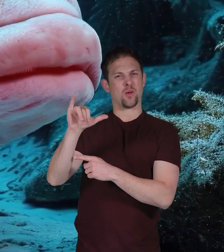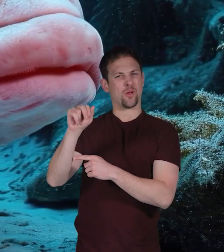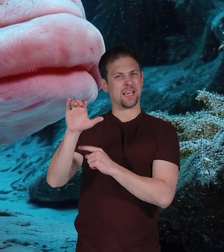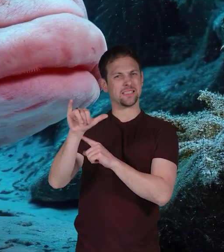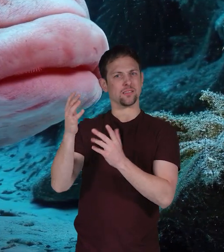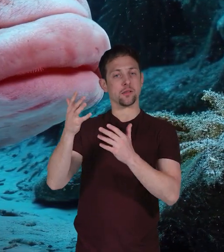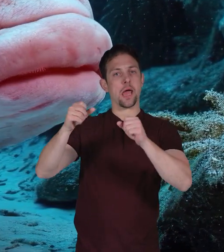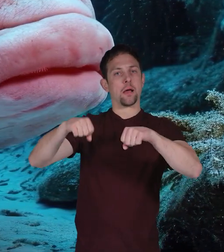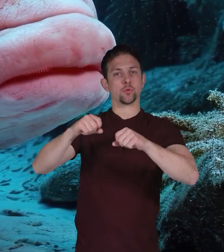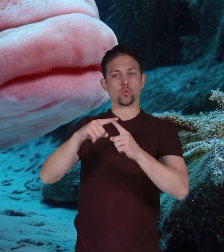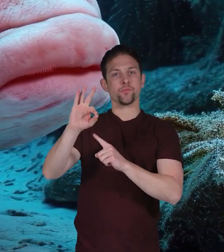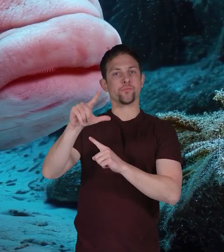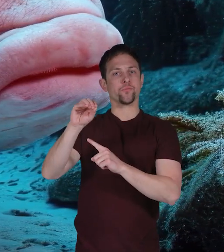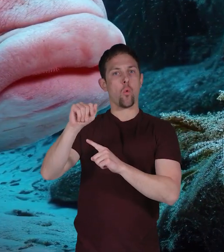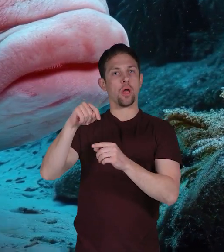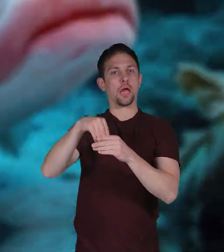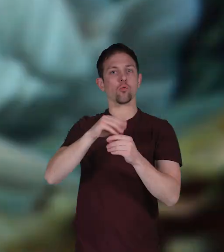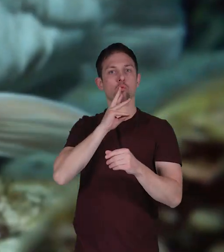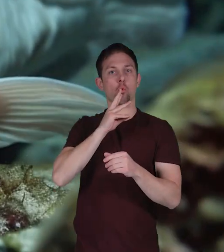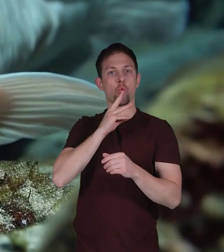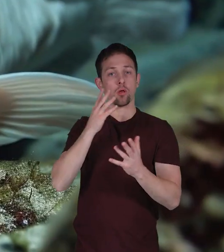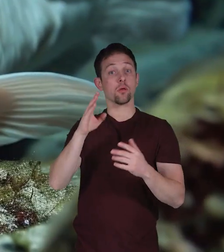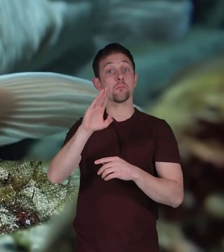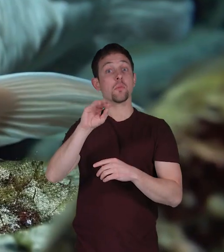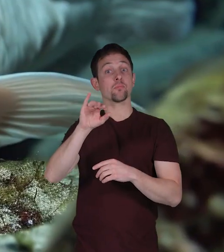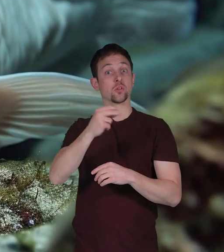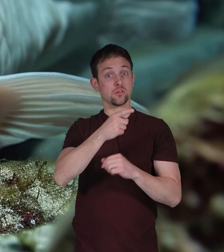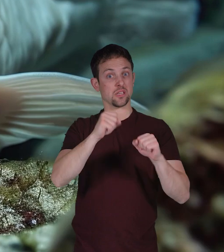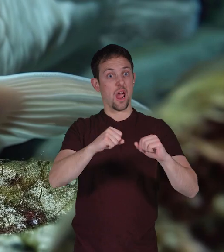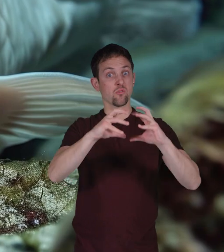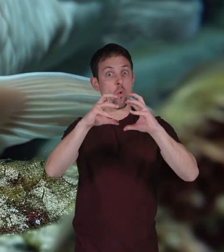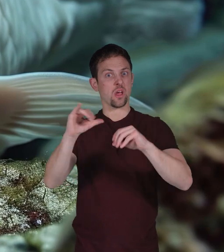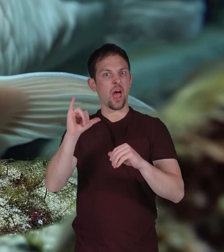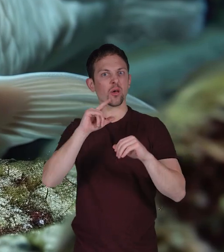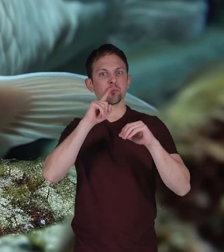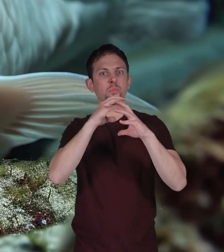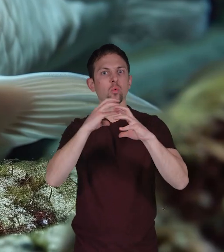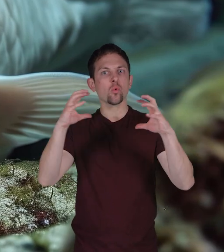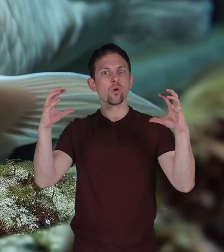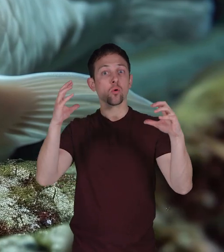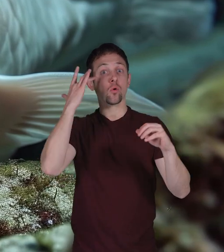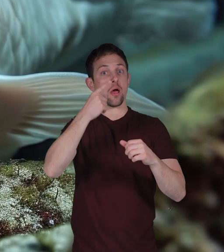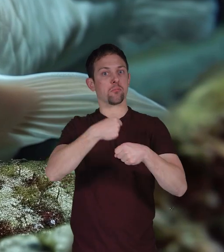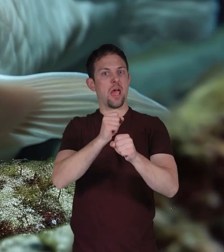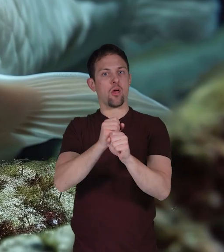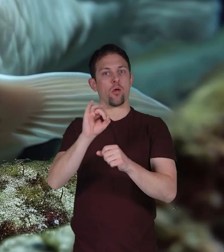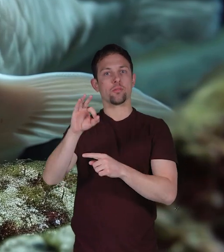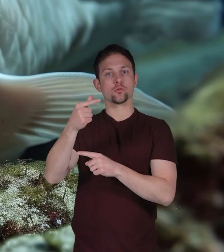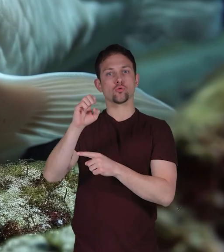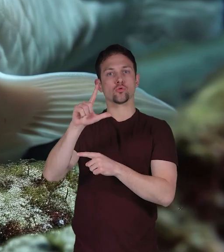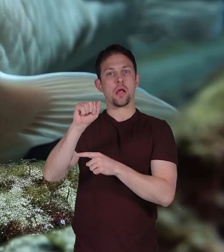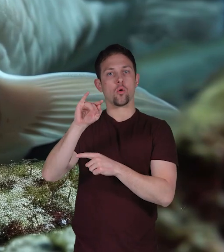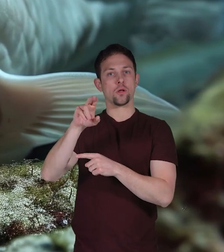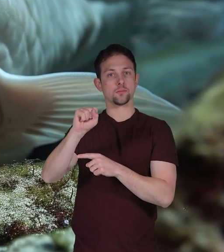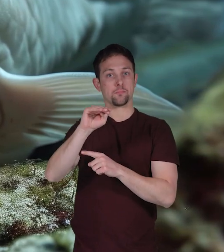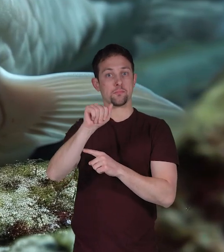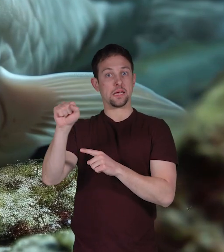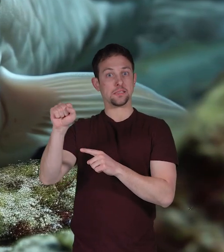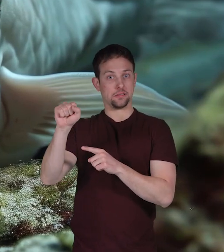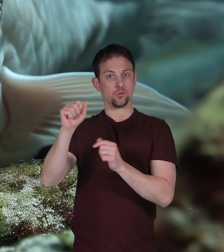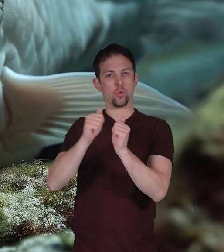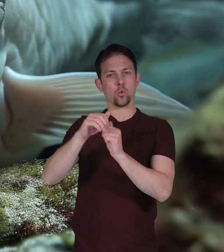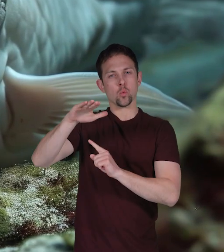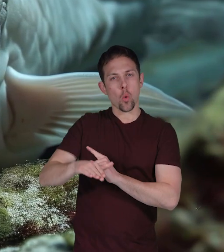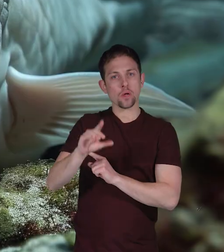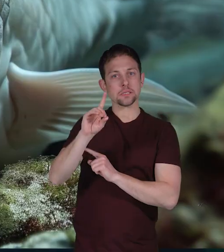is the ability to float in a liquid a blobfish can float like a balloon because it is made up of a gelatinous mass with